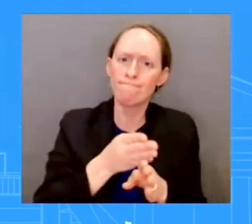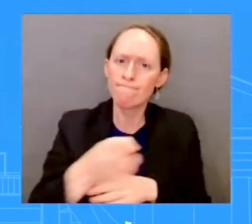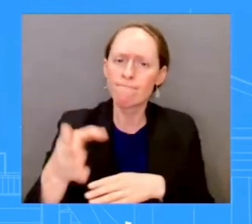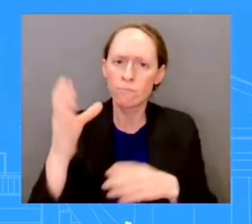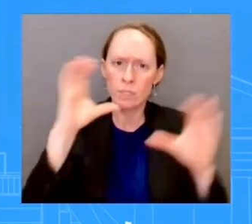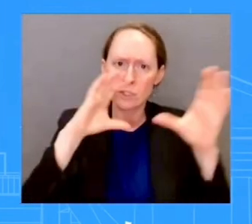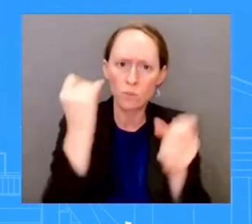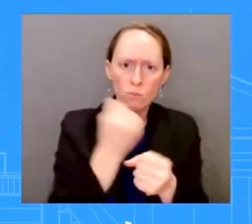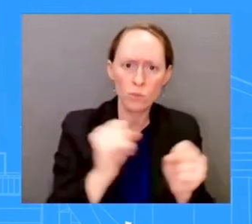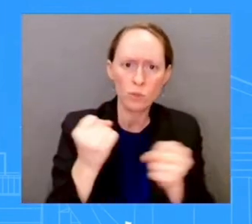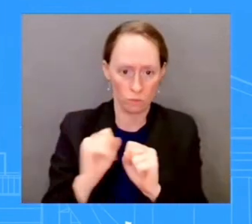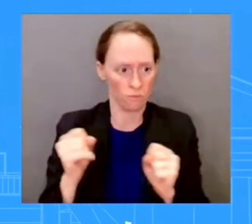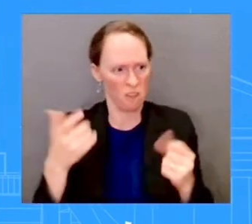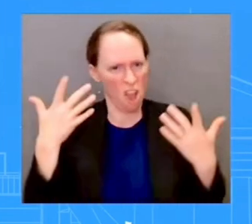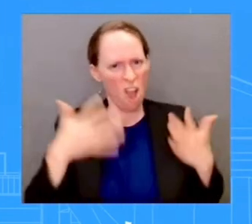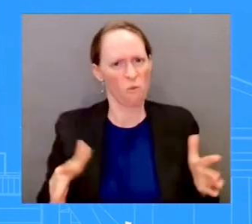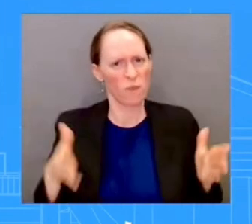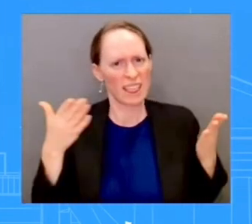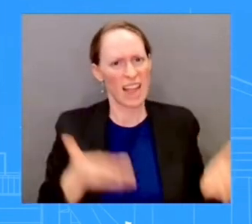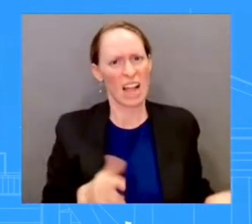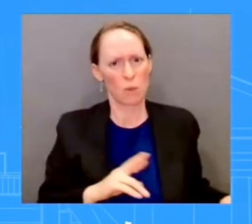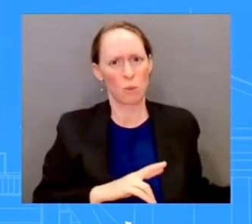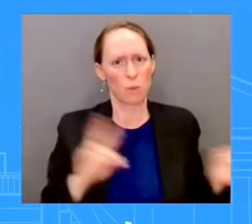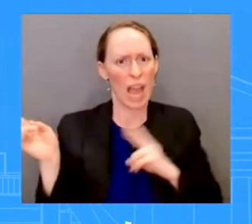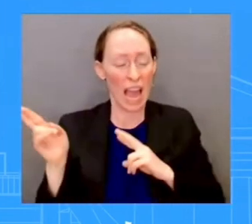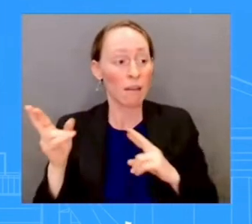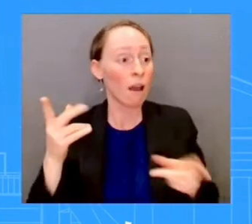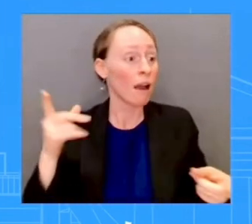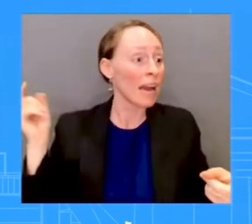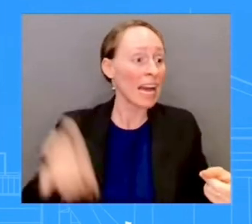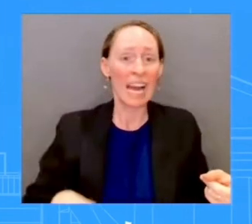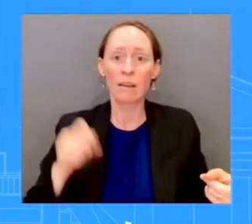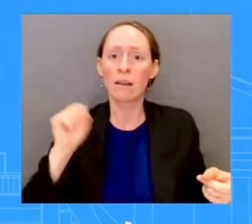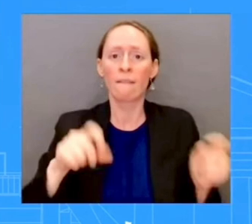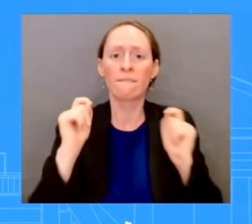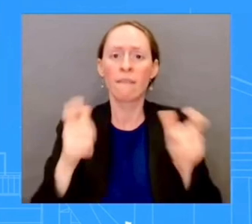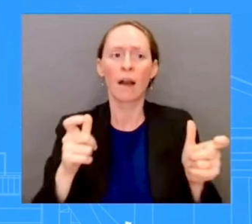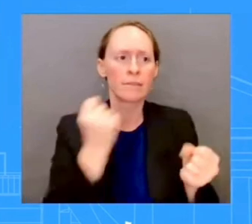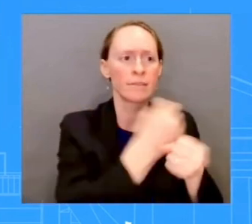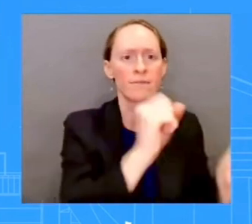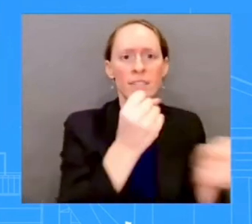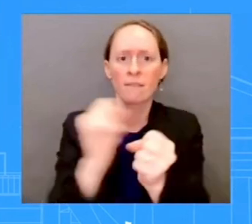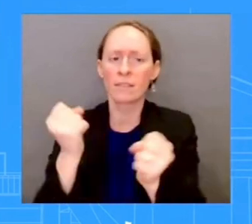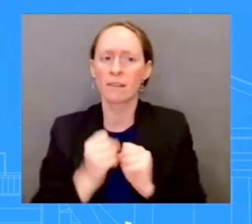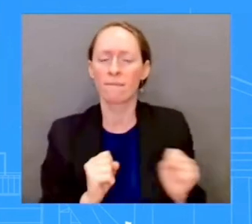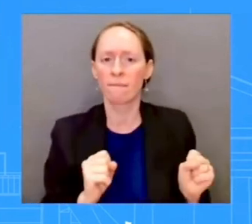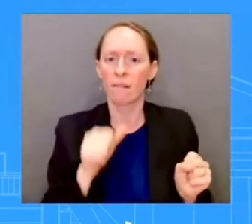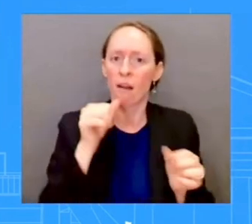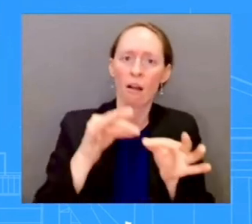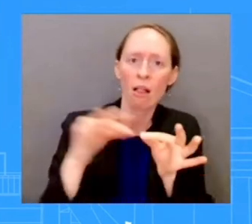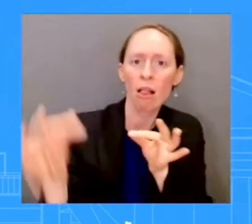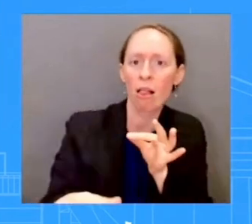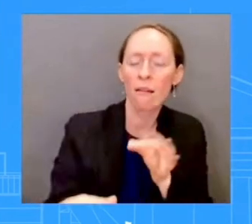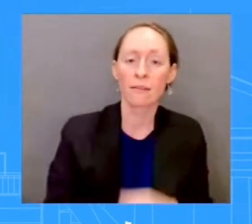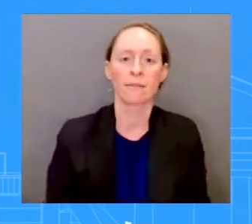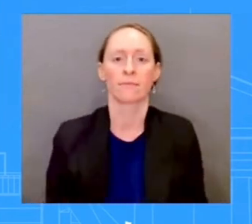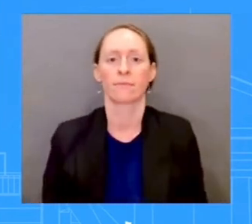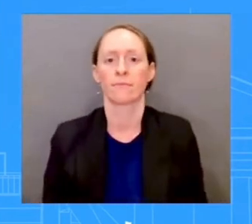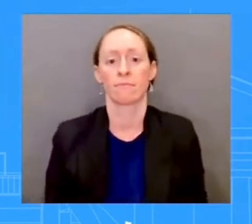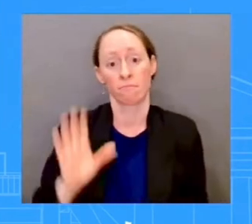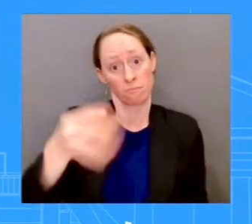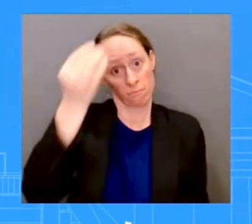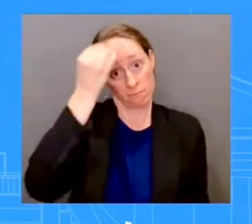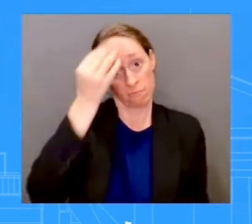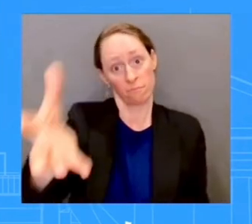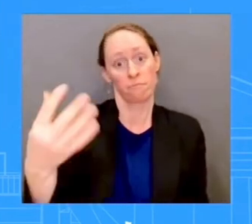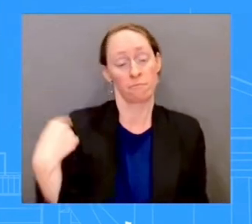One of the decisions we took early on was to pre-deploy personnel. That's something we do regularly to make sure that we've got what